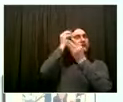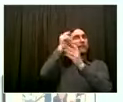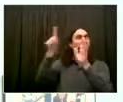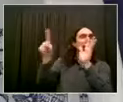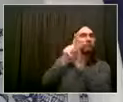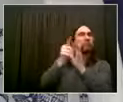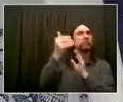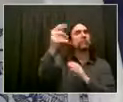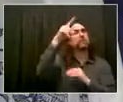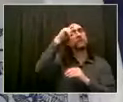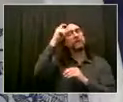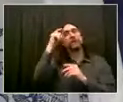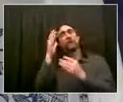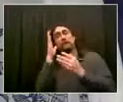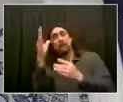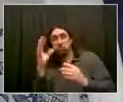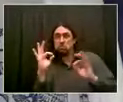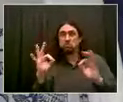Dave. Go ahead, Abu.